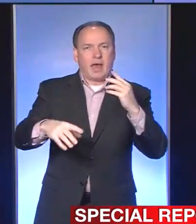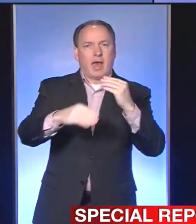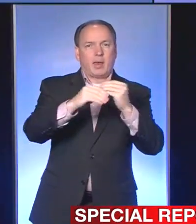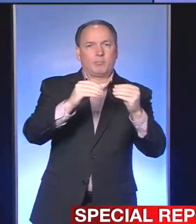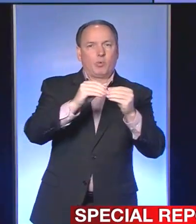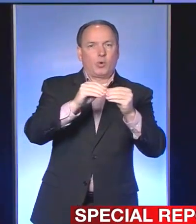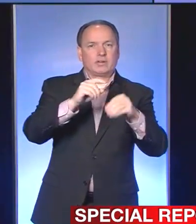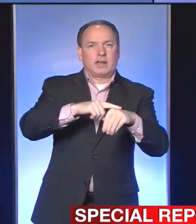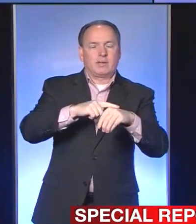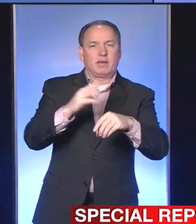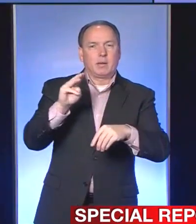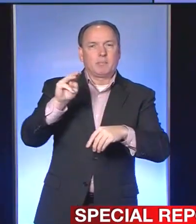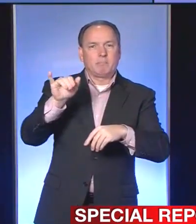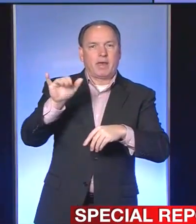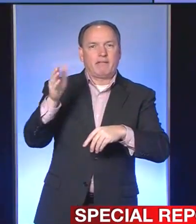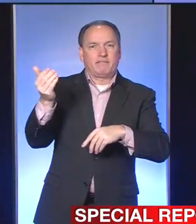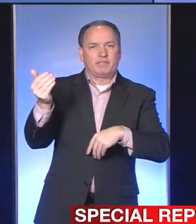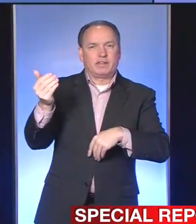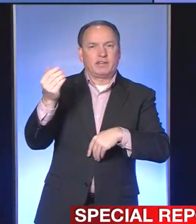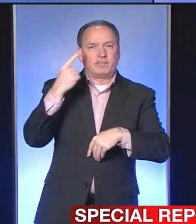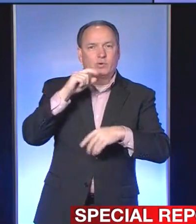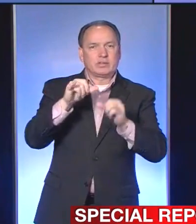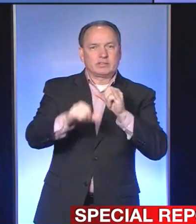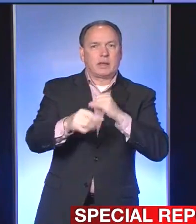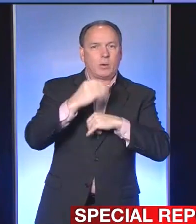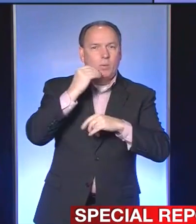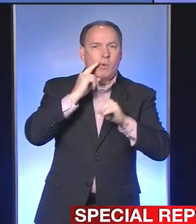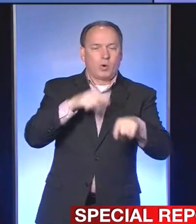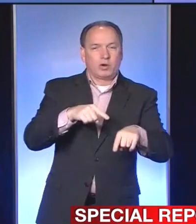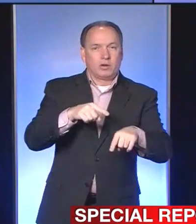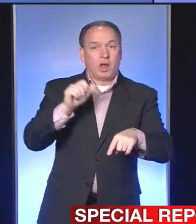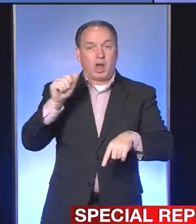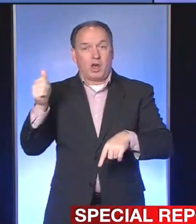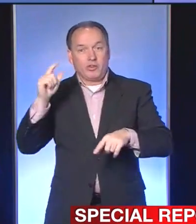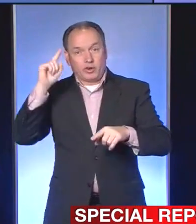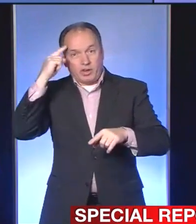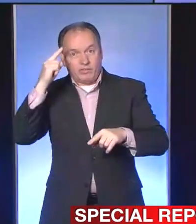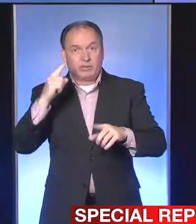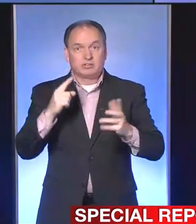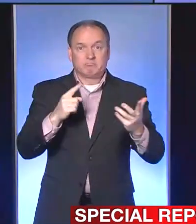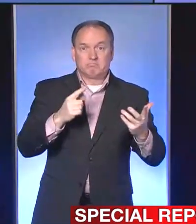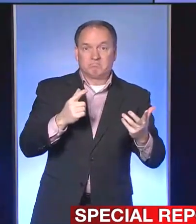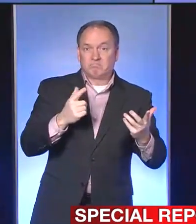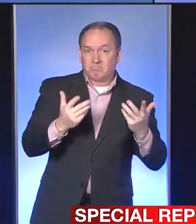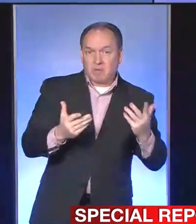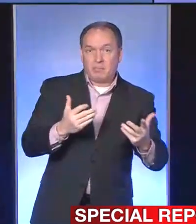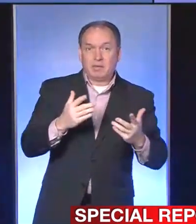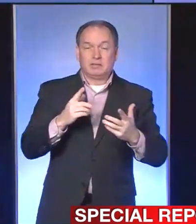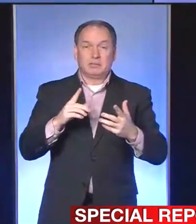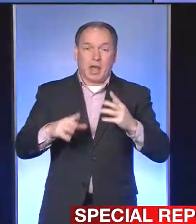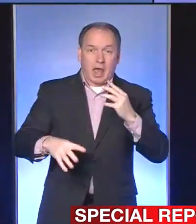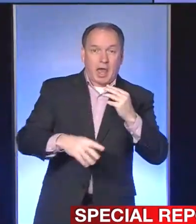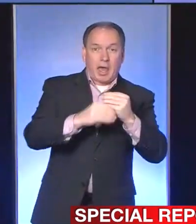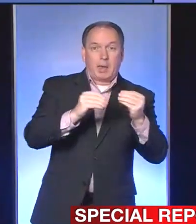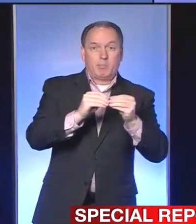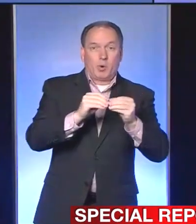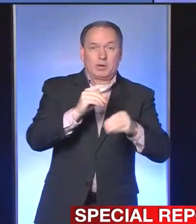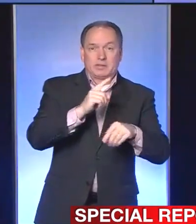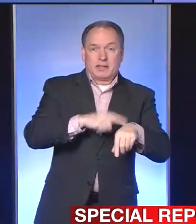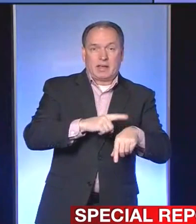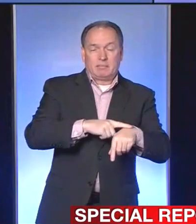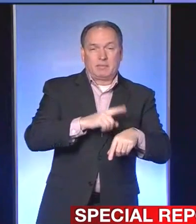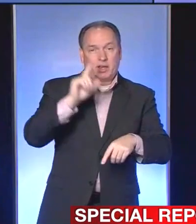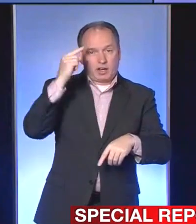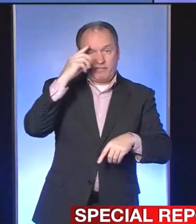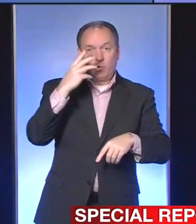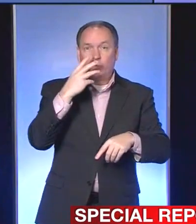May 15th indicated the other governors that are part of the group, including Governor Wolf, might be extending that. know Governor Wolf